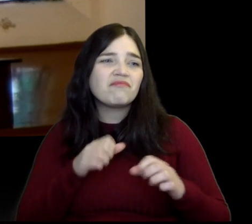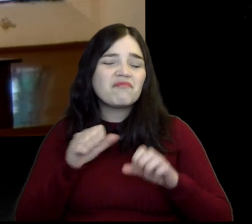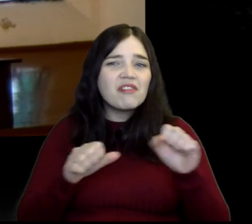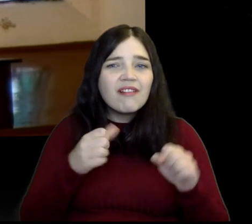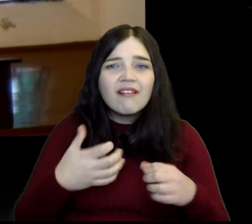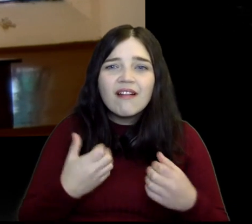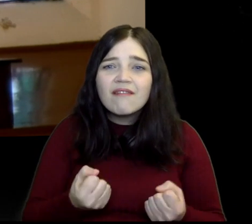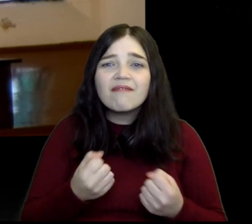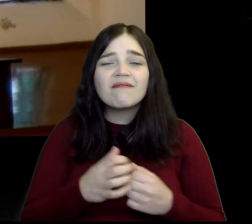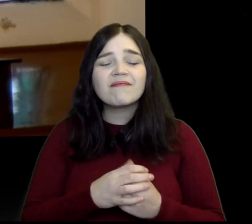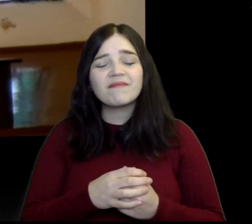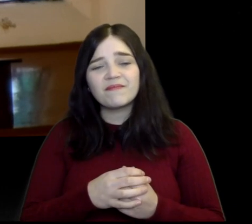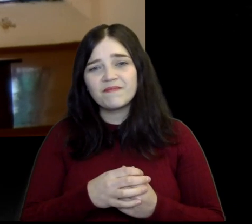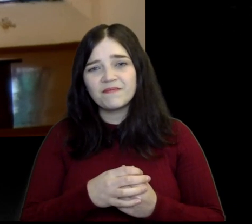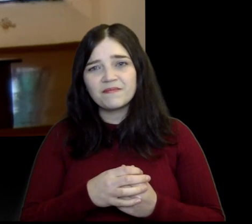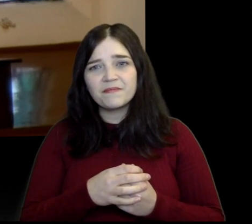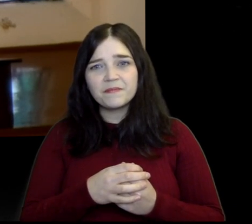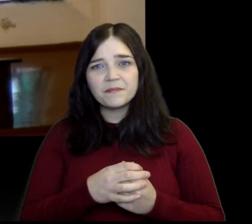struggles